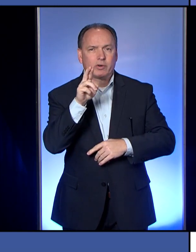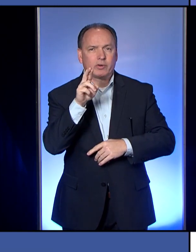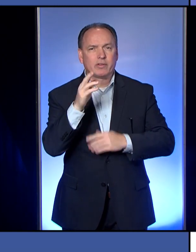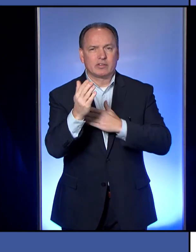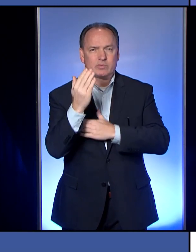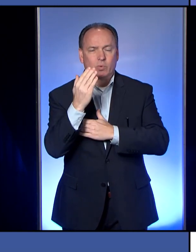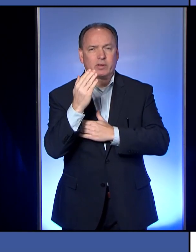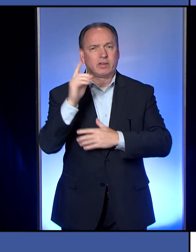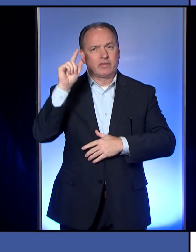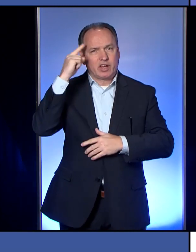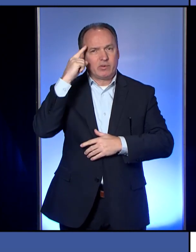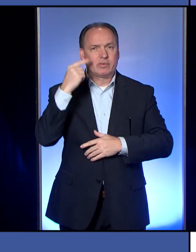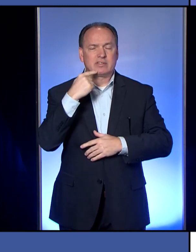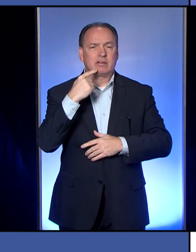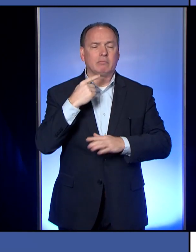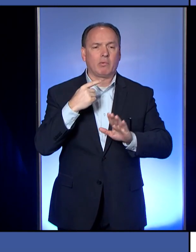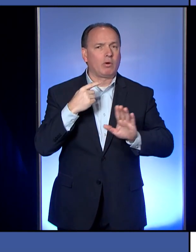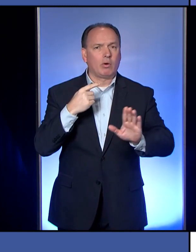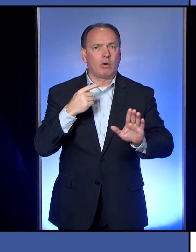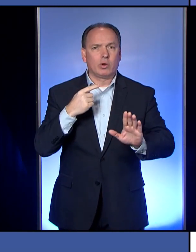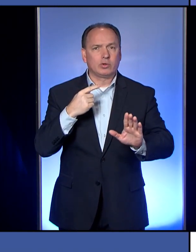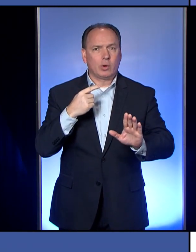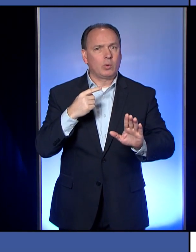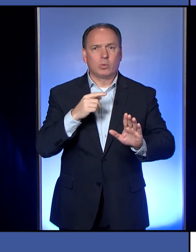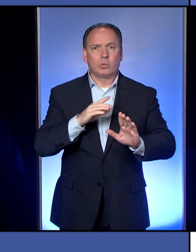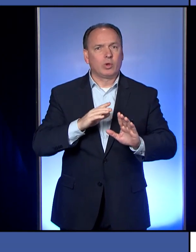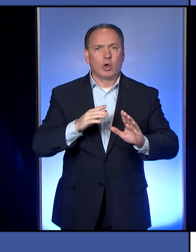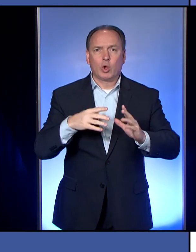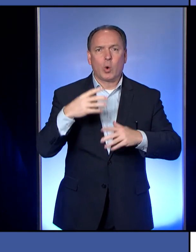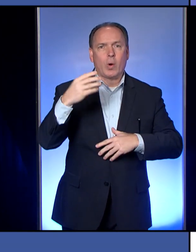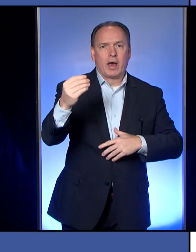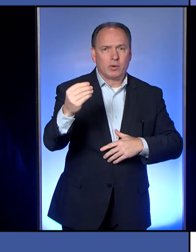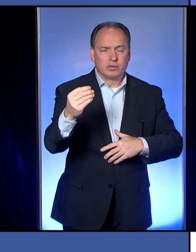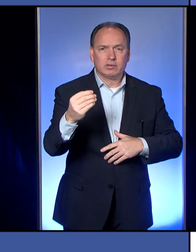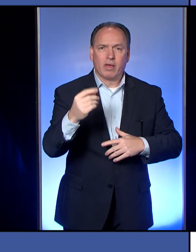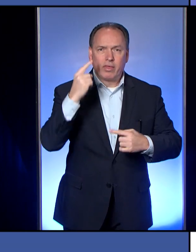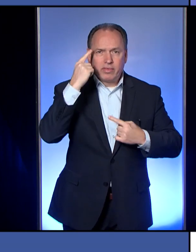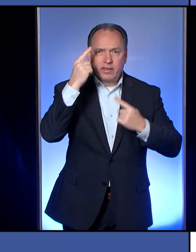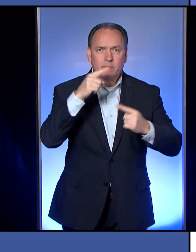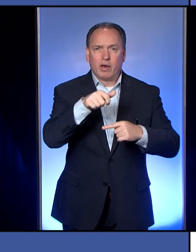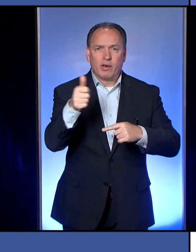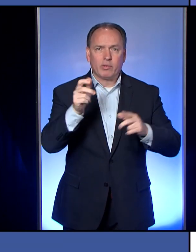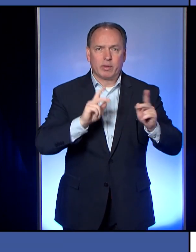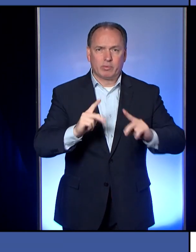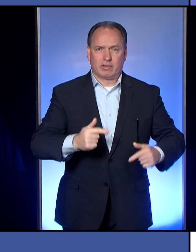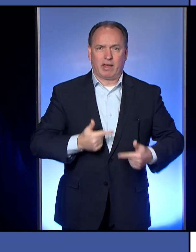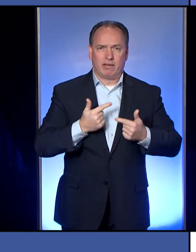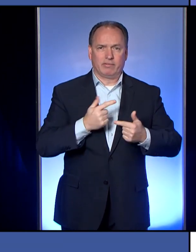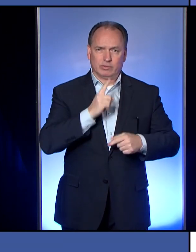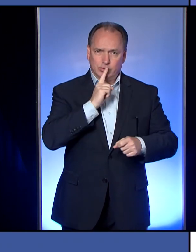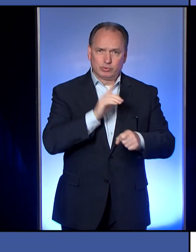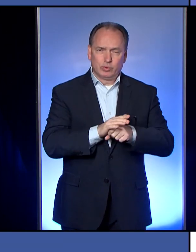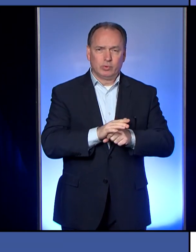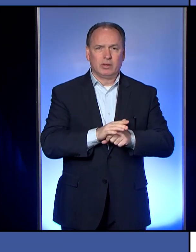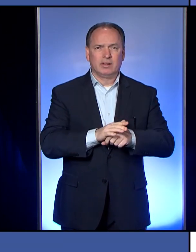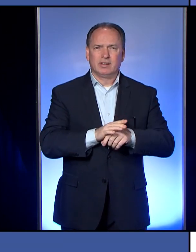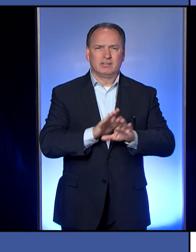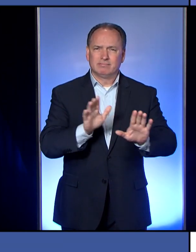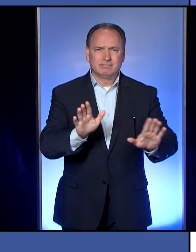go out as though someone else's life depends on it and how true that is. Don't touch your face.